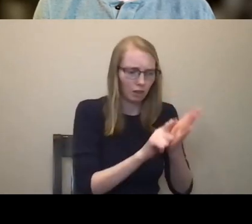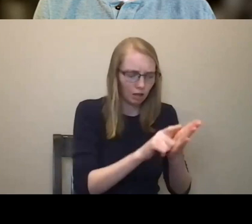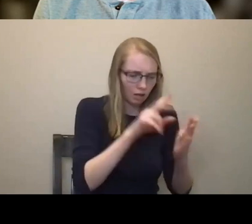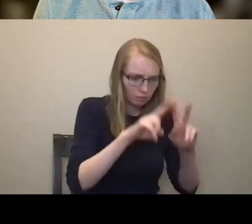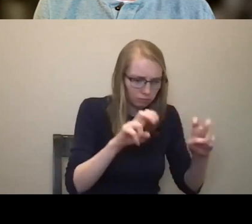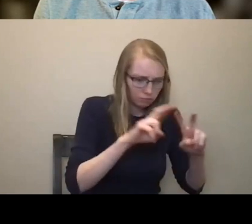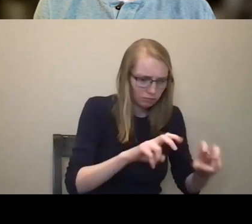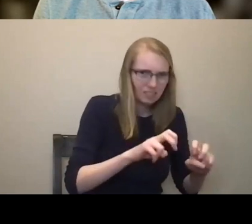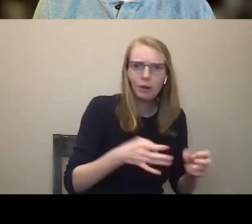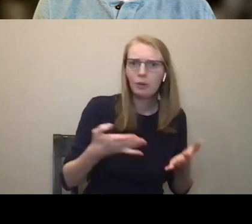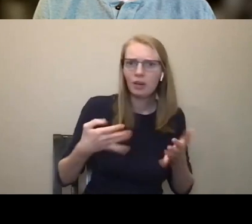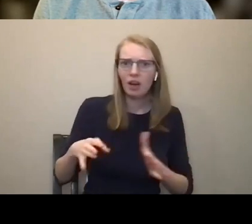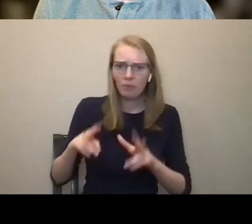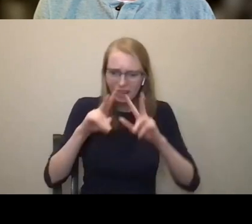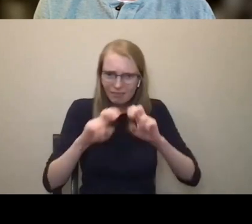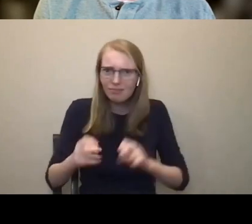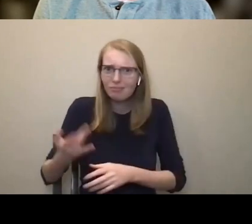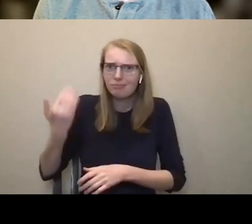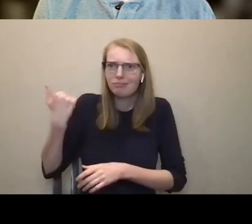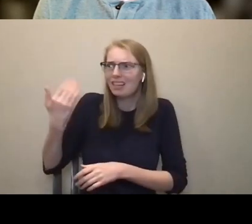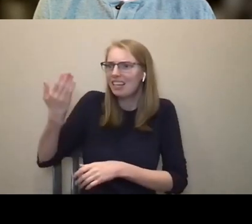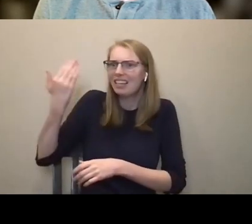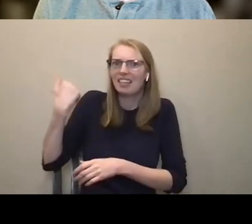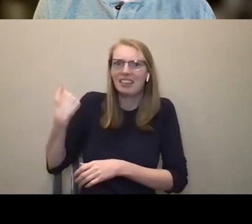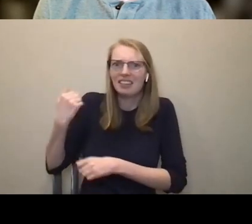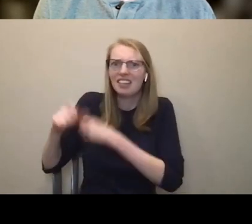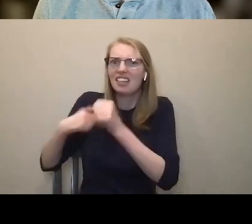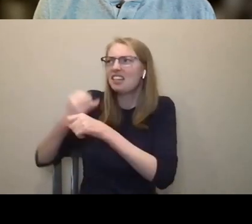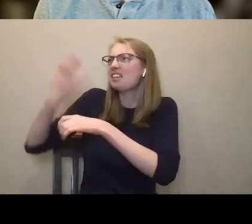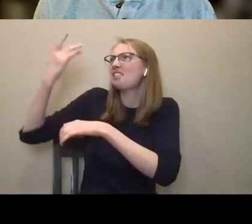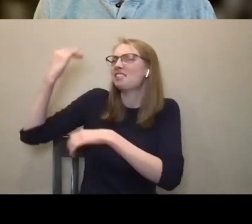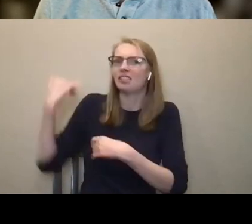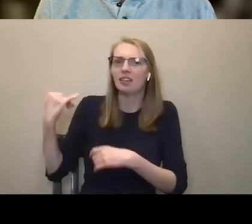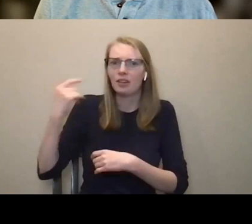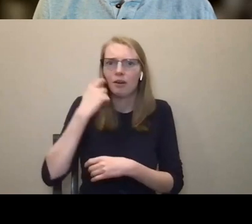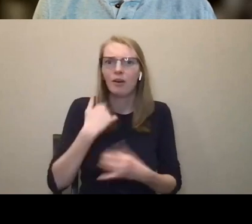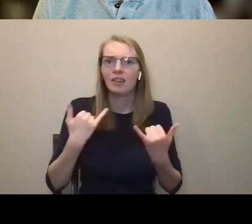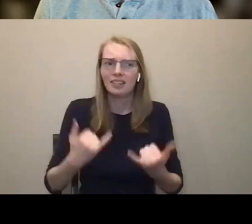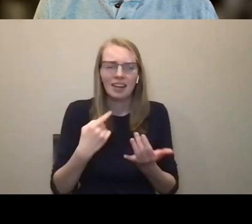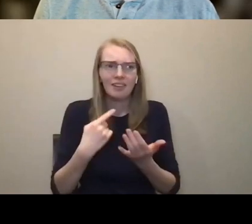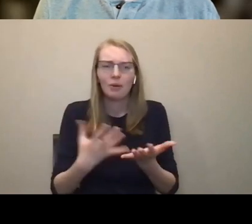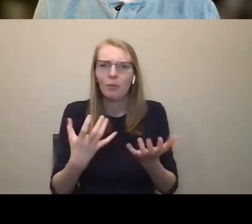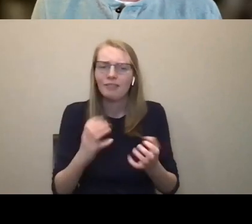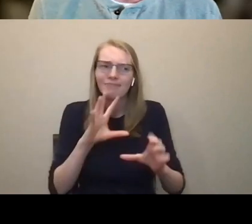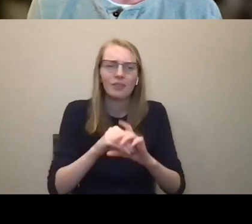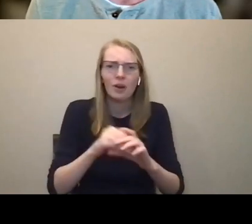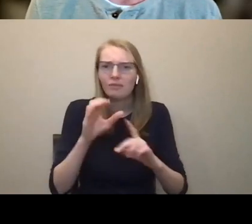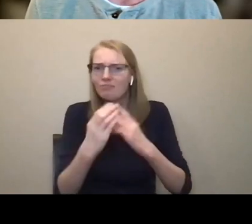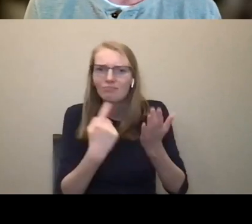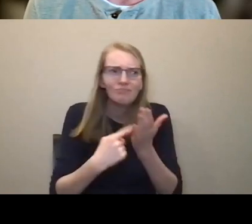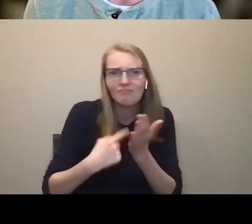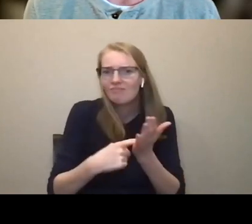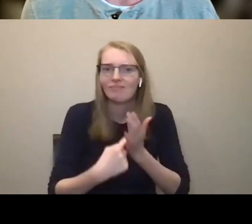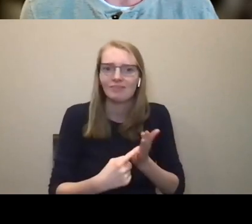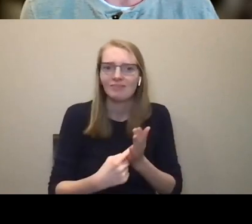thank you for allowing us to get to the next level of the conversation. Yeah. Yeah. Um, it'll, it'll take a lot of work